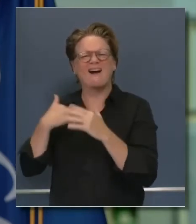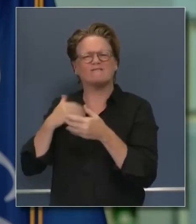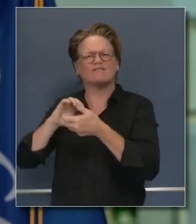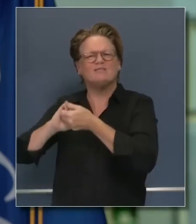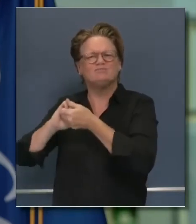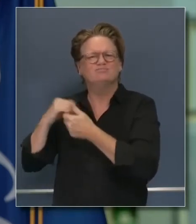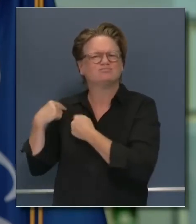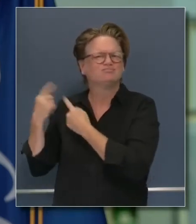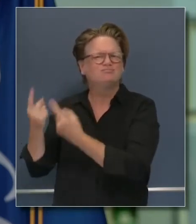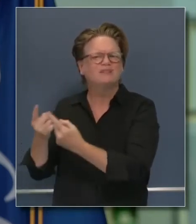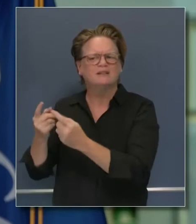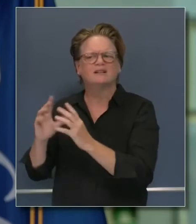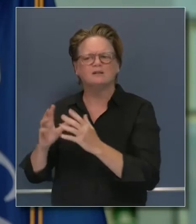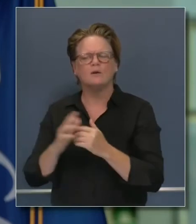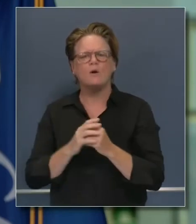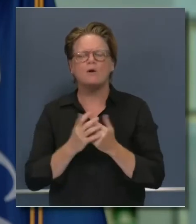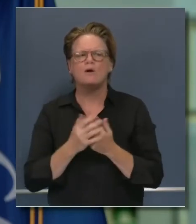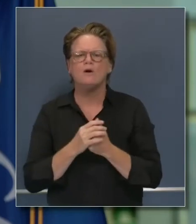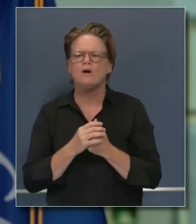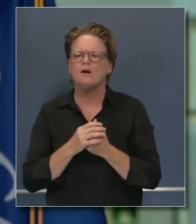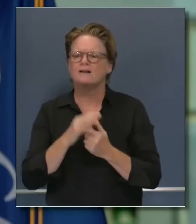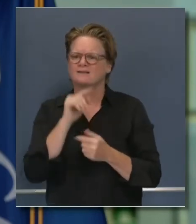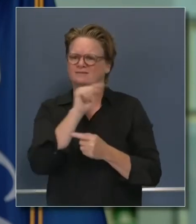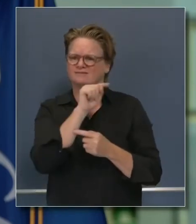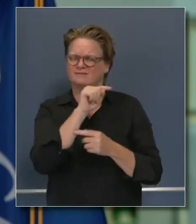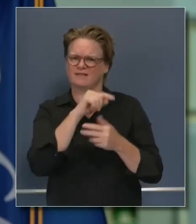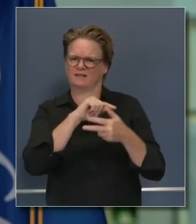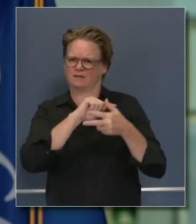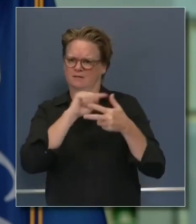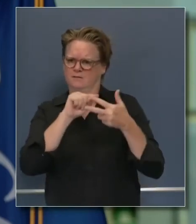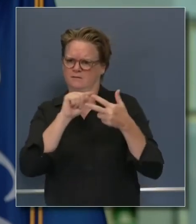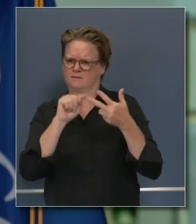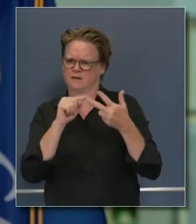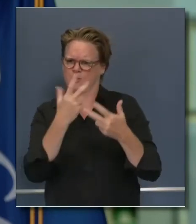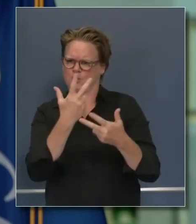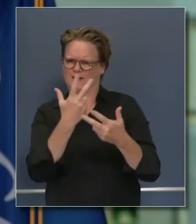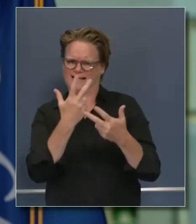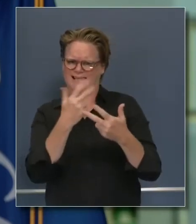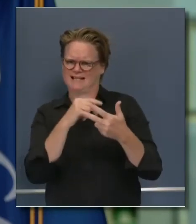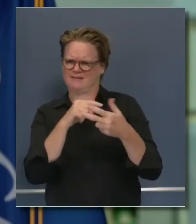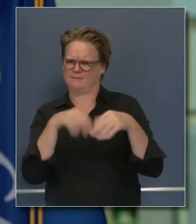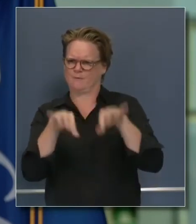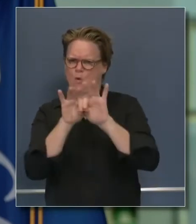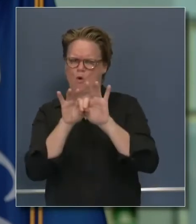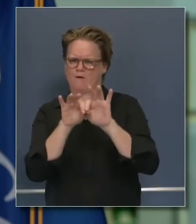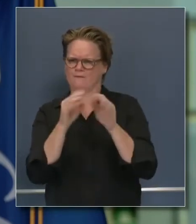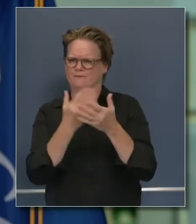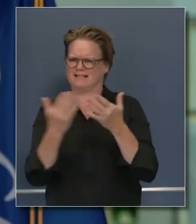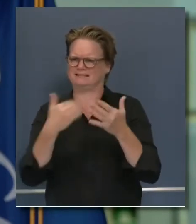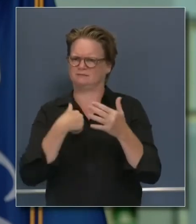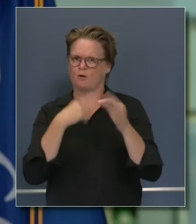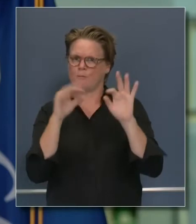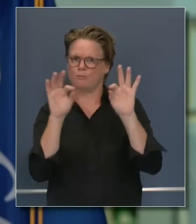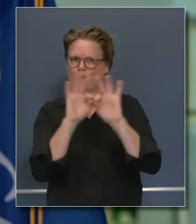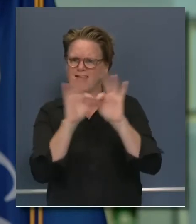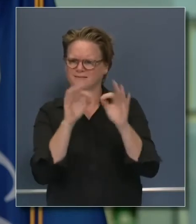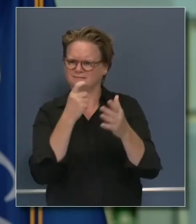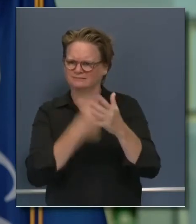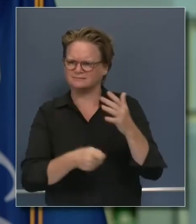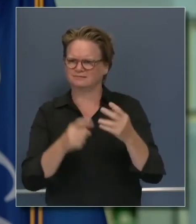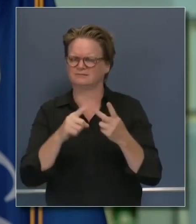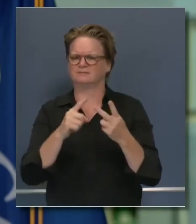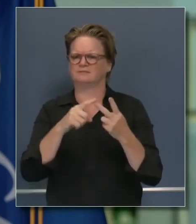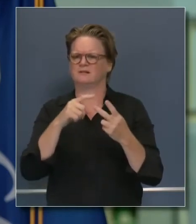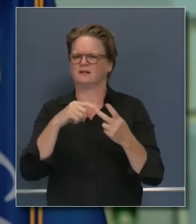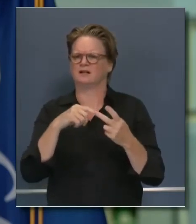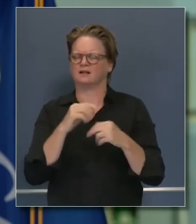the third-party billing, which is our responsibility, and some of the swabs and the viral transport media. We currently have